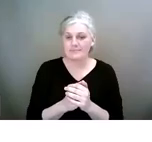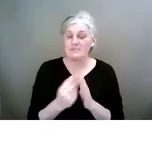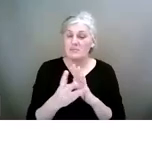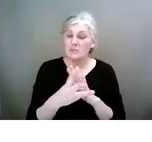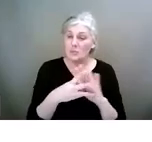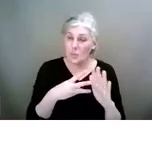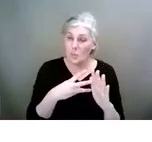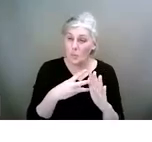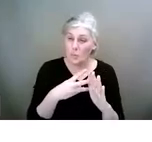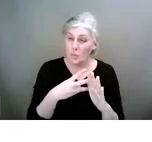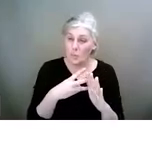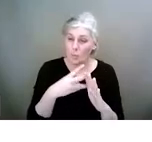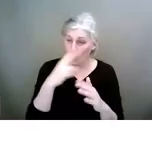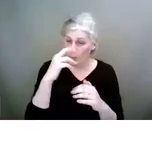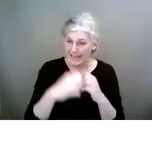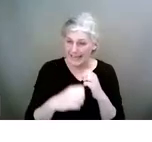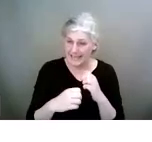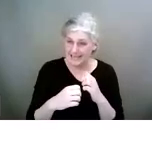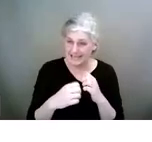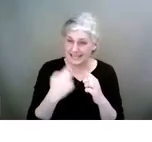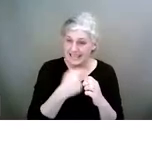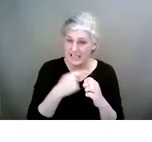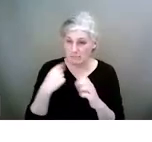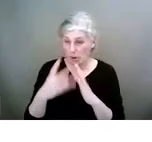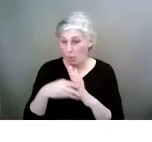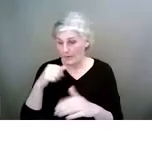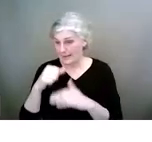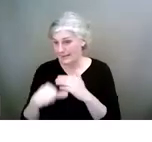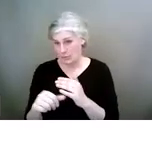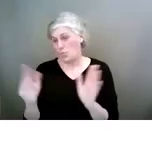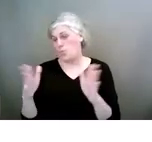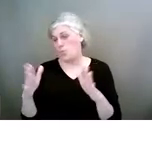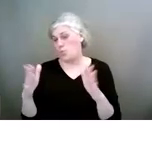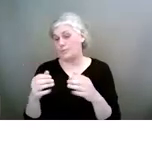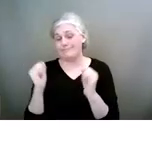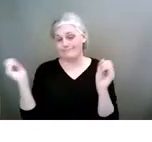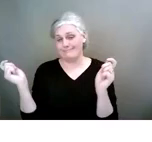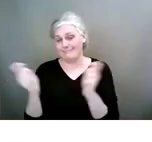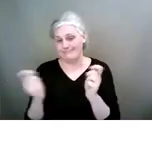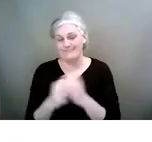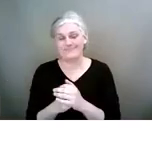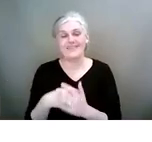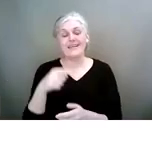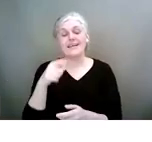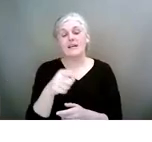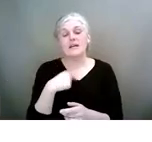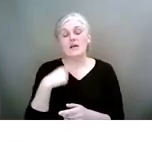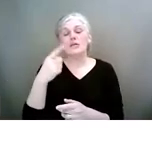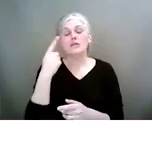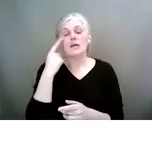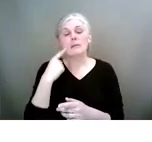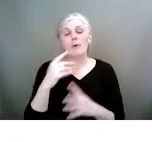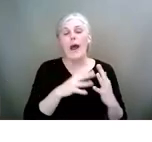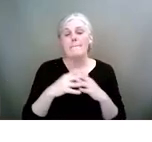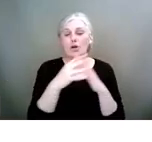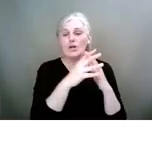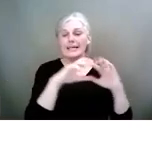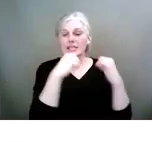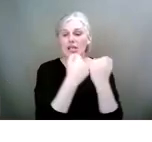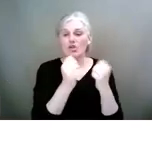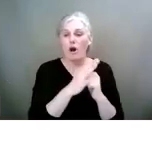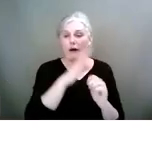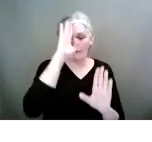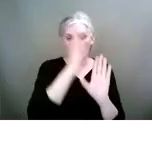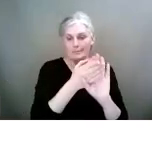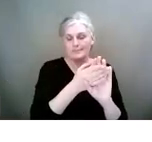can be hectic. How long? So if you look at the American Association of Pediatrics, they would